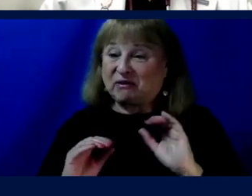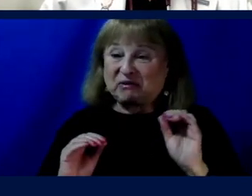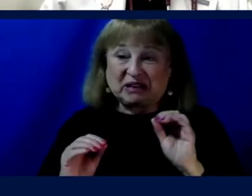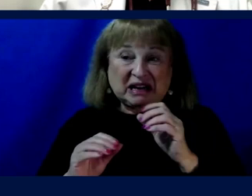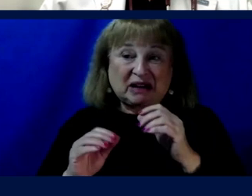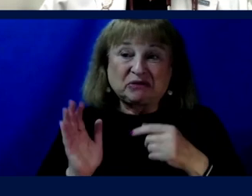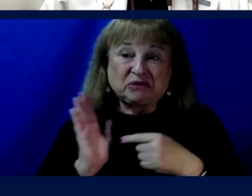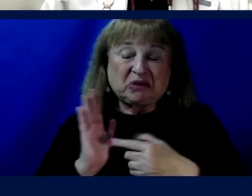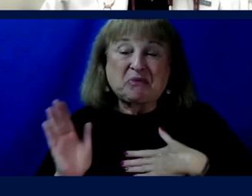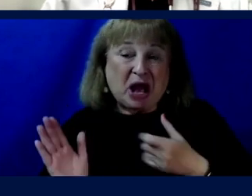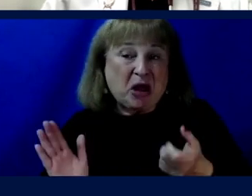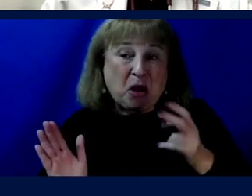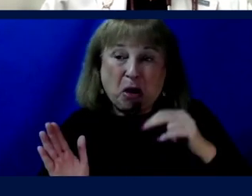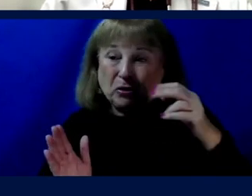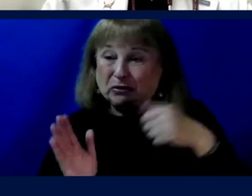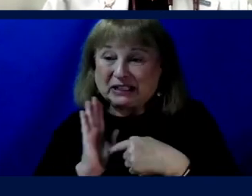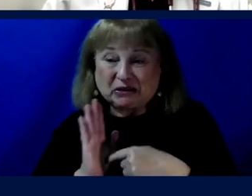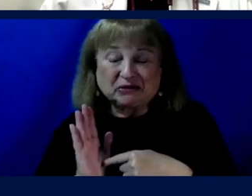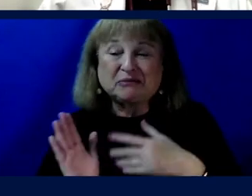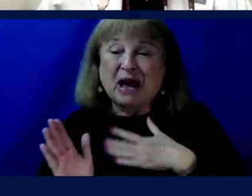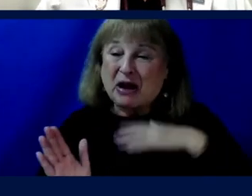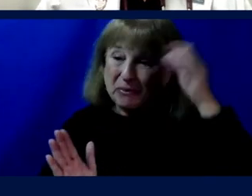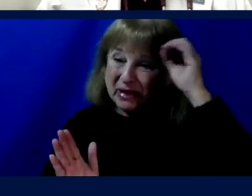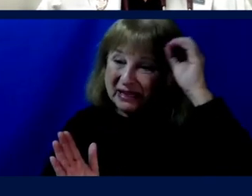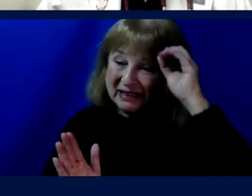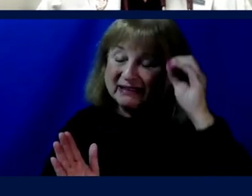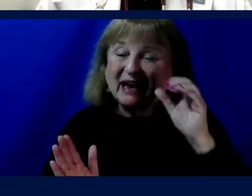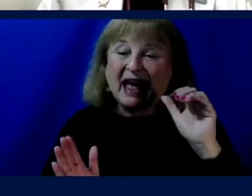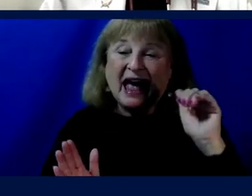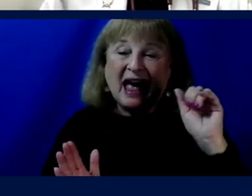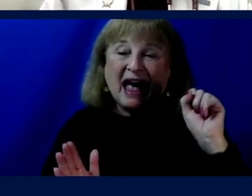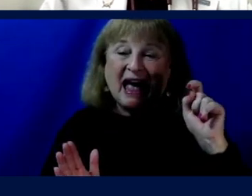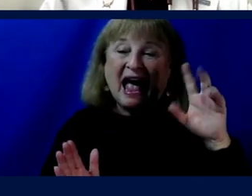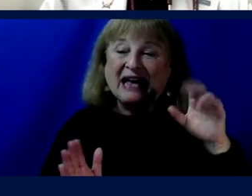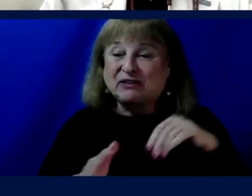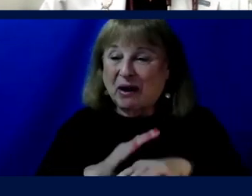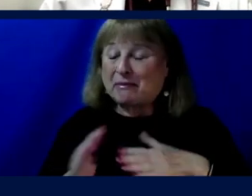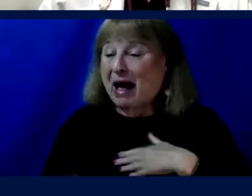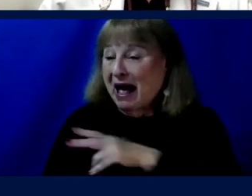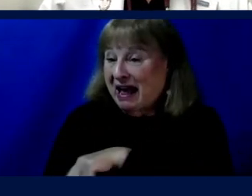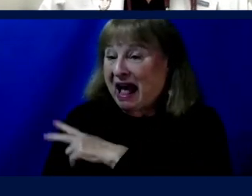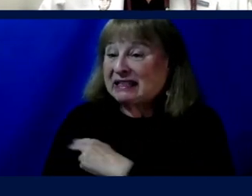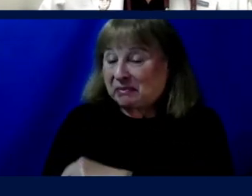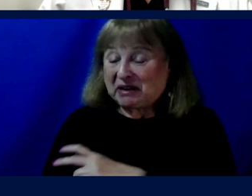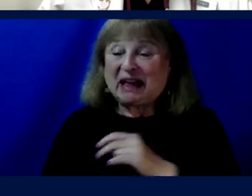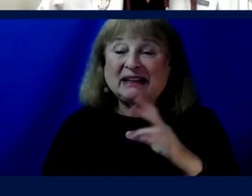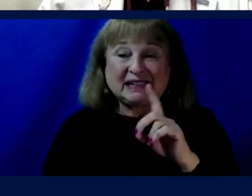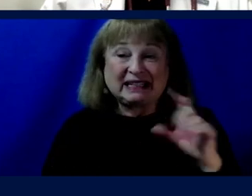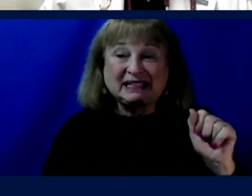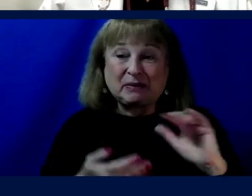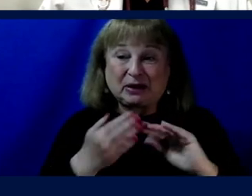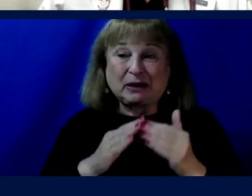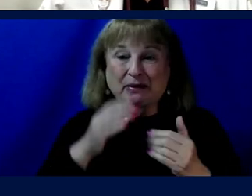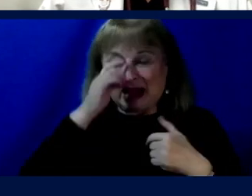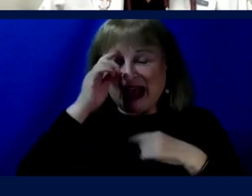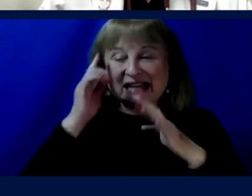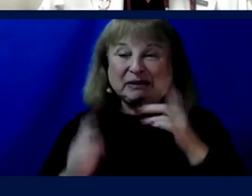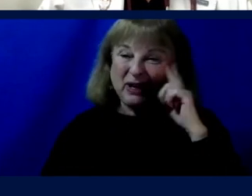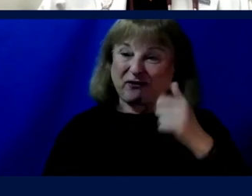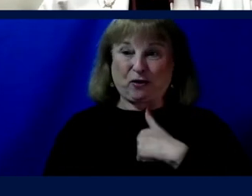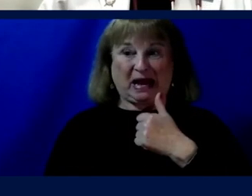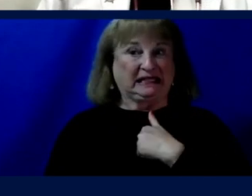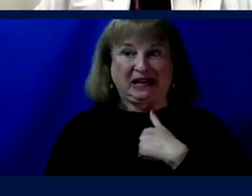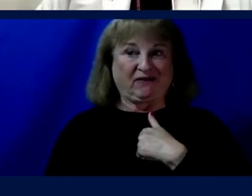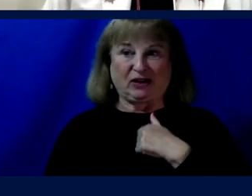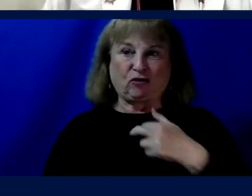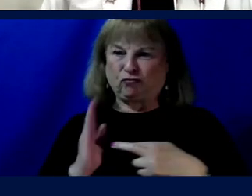opinions in my own don't represent the United States Air Force, the FAA, AstroAccess, my hospital, or the disability community. I speak only for myself.